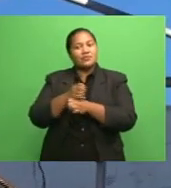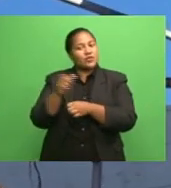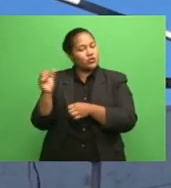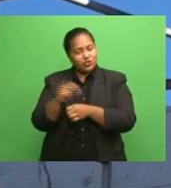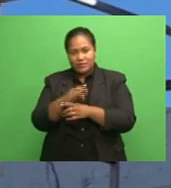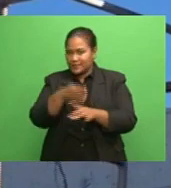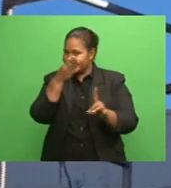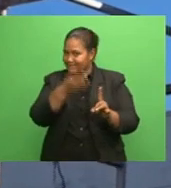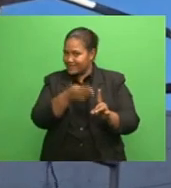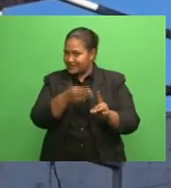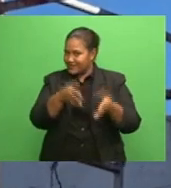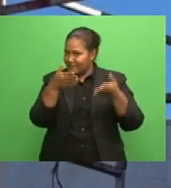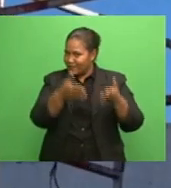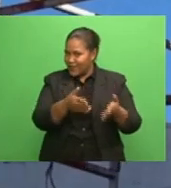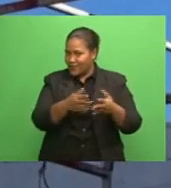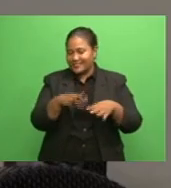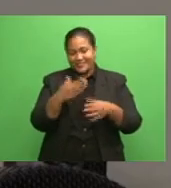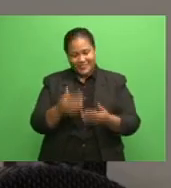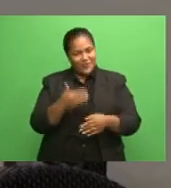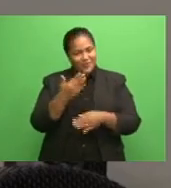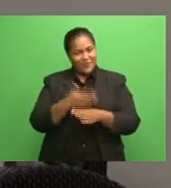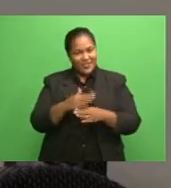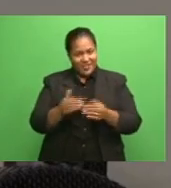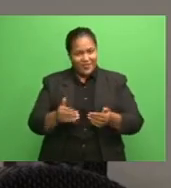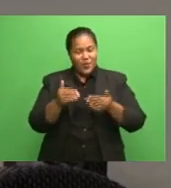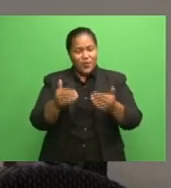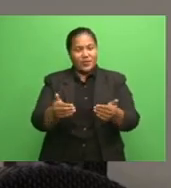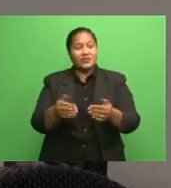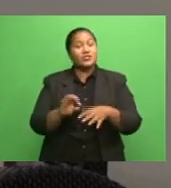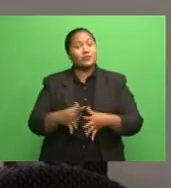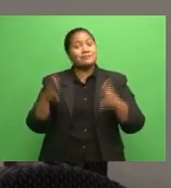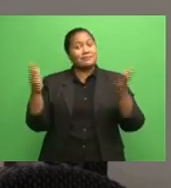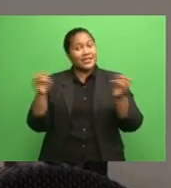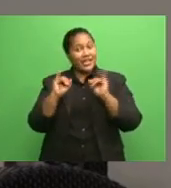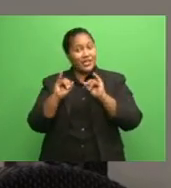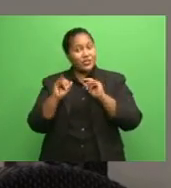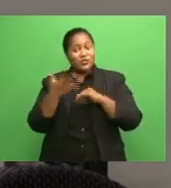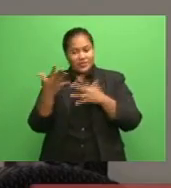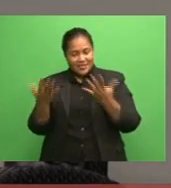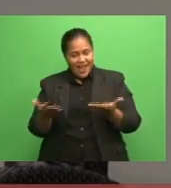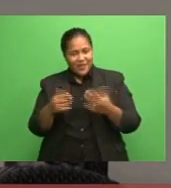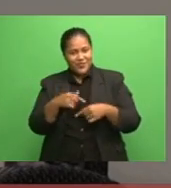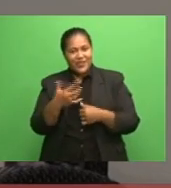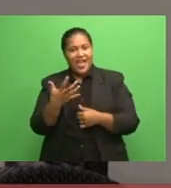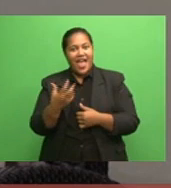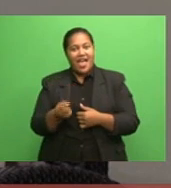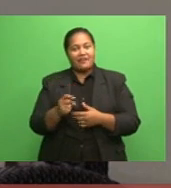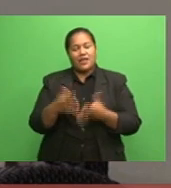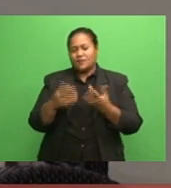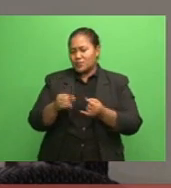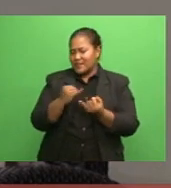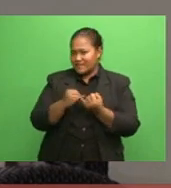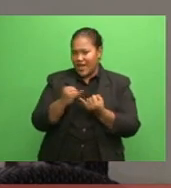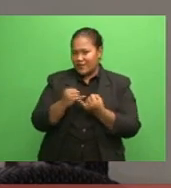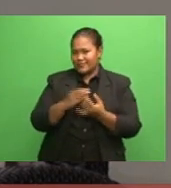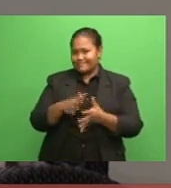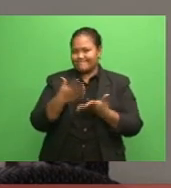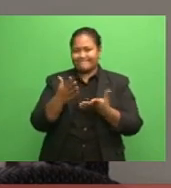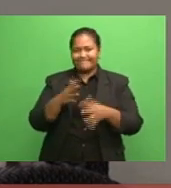major focus going forward. The big issue, of course, is that you have to now be very, very conscious